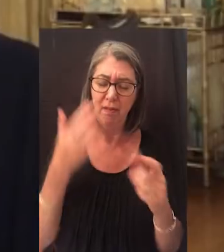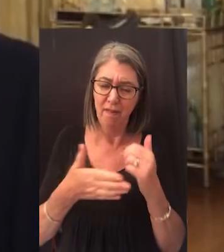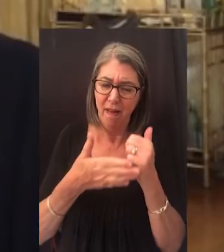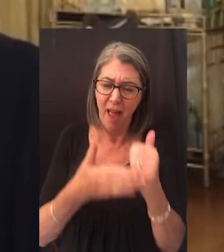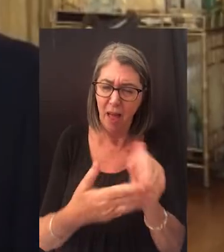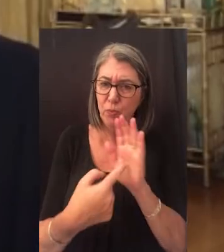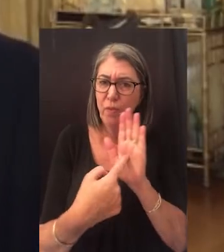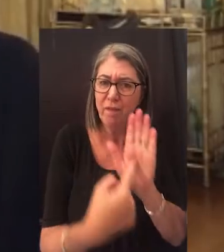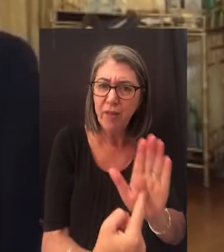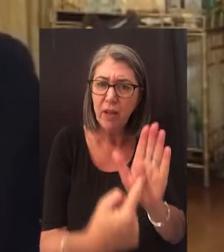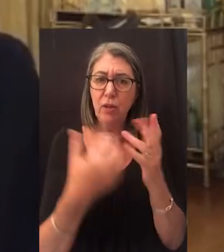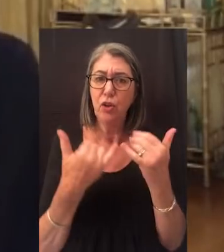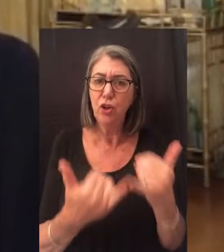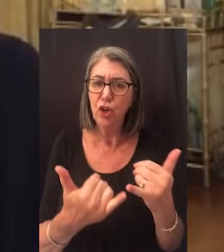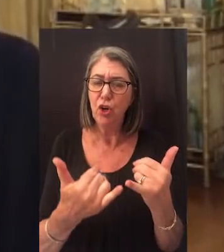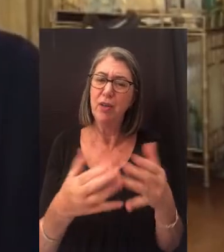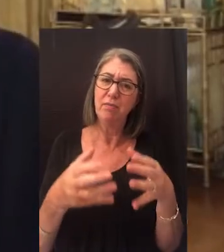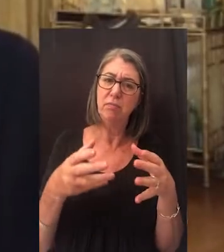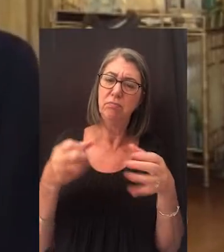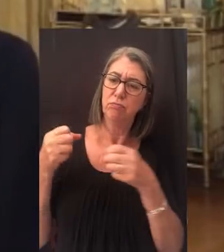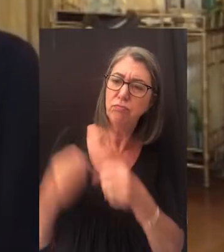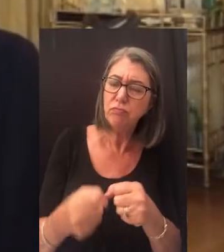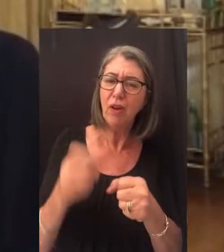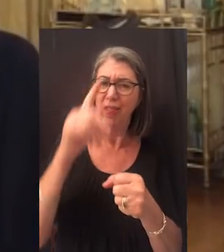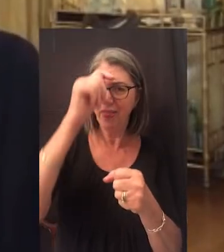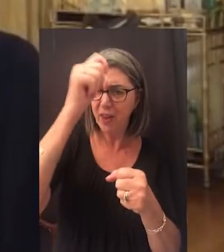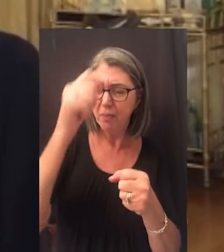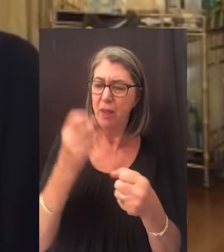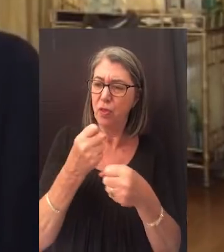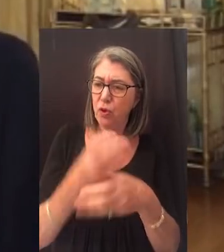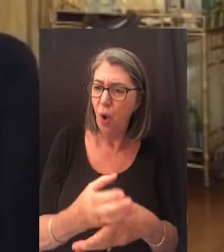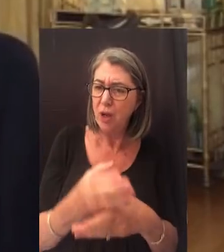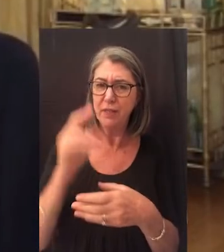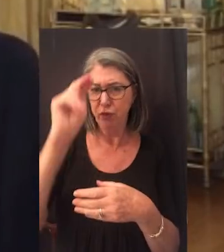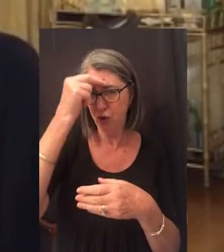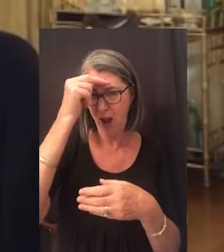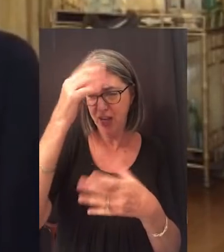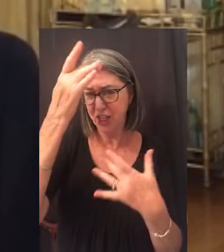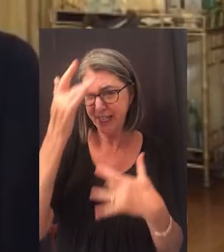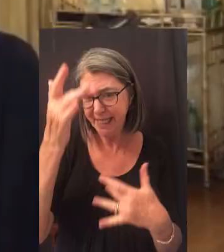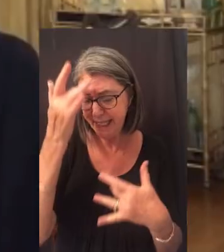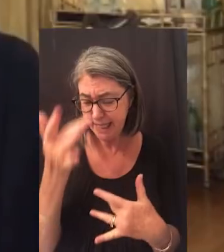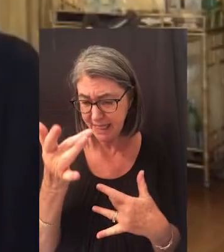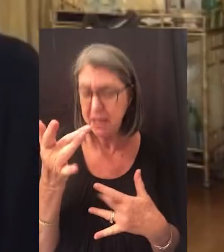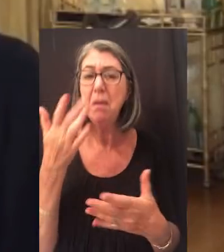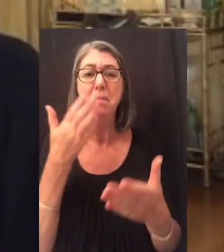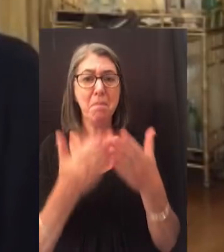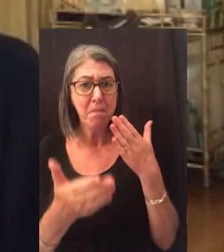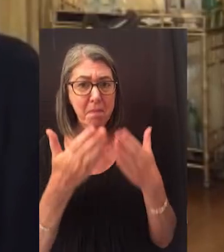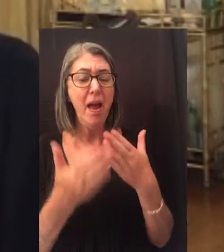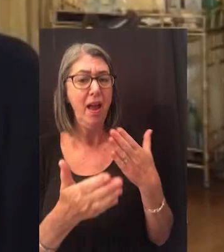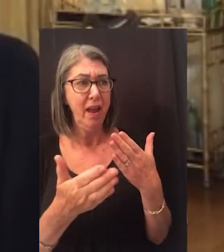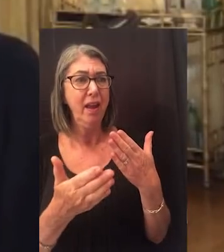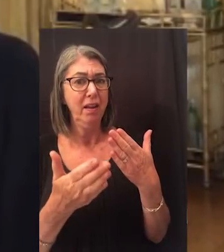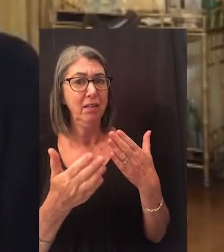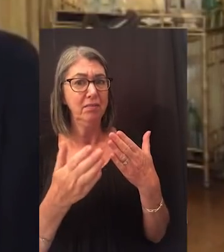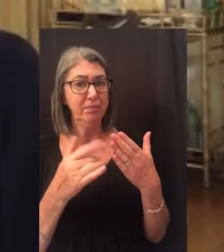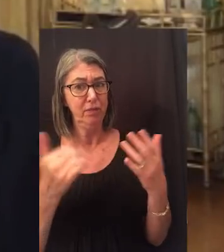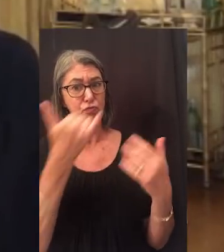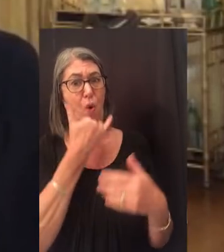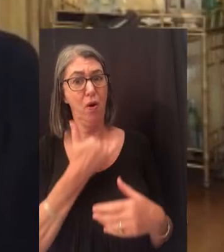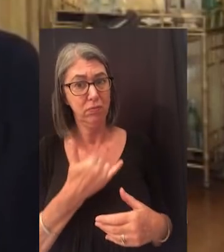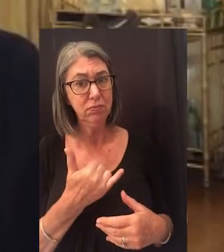They've helped reveal that current dominant theories about the causes of neurological diseases may, in fact, be